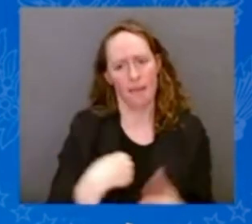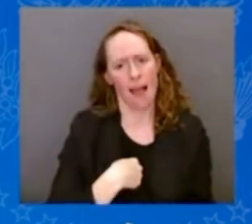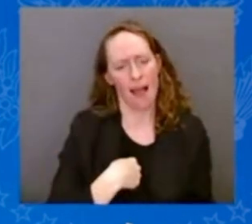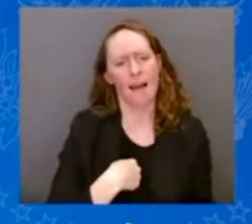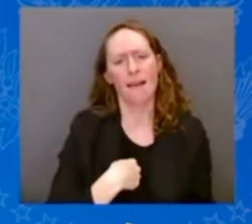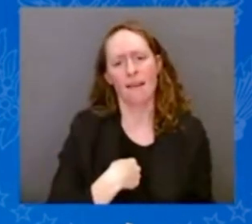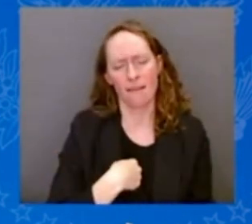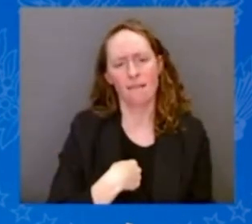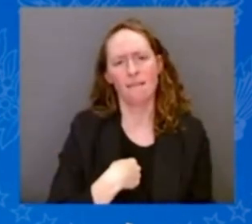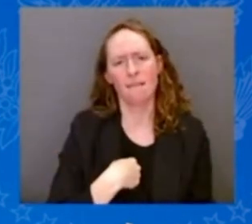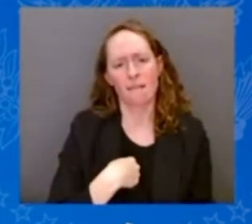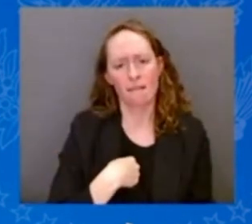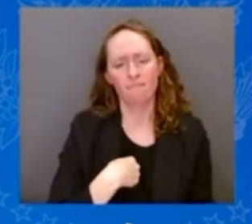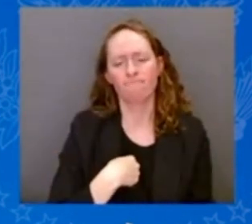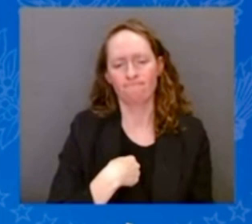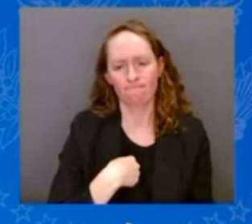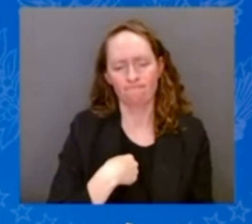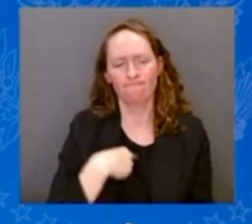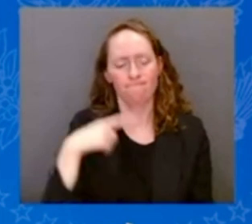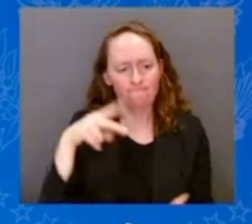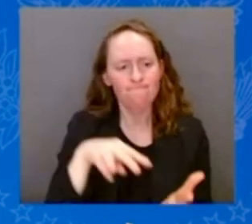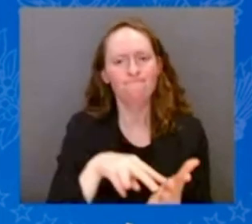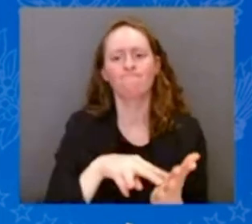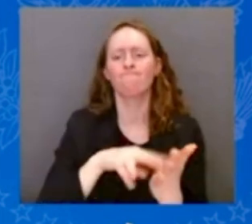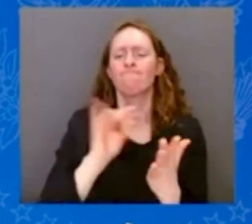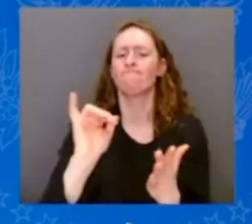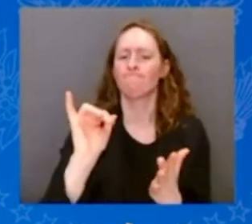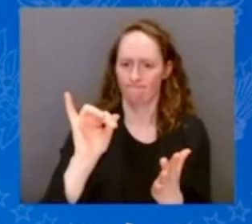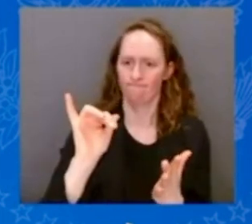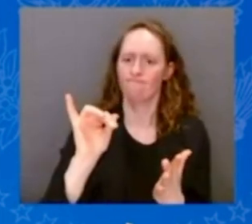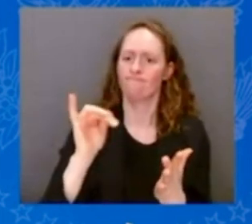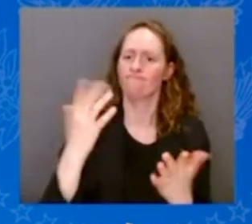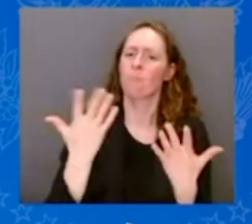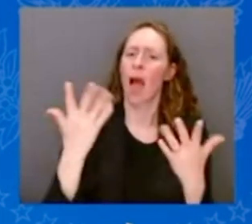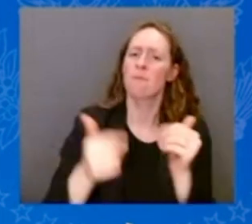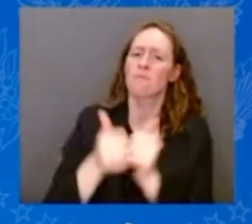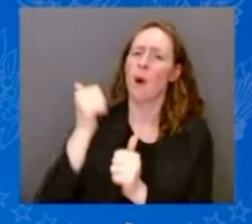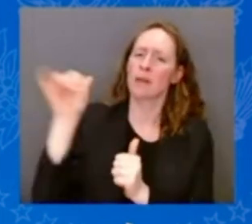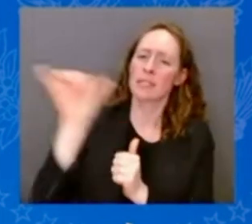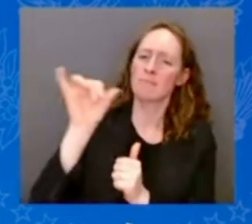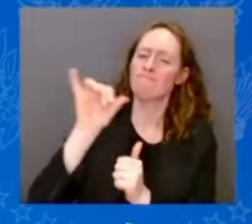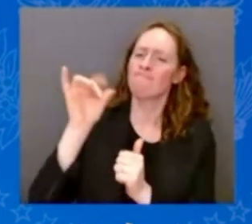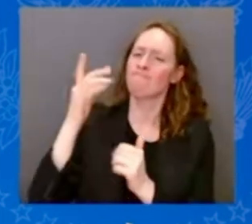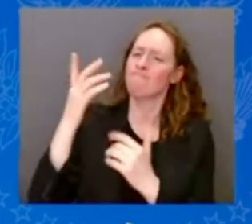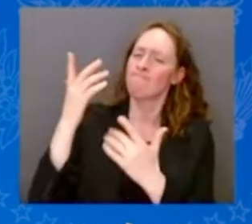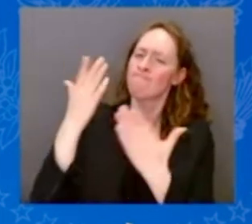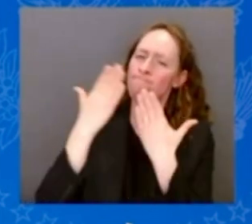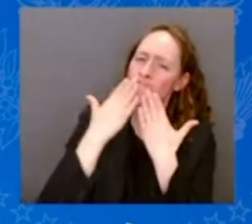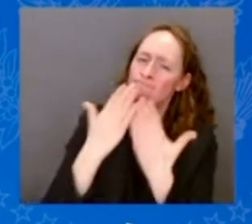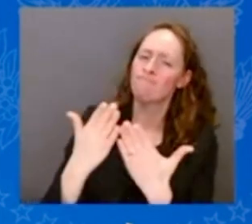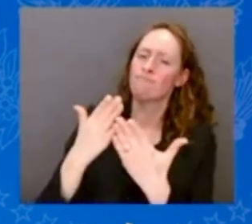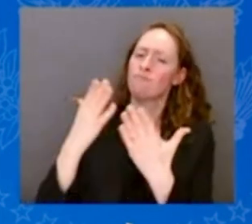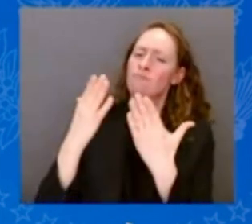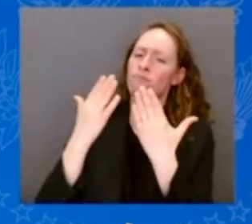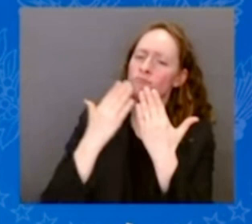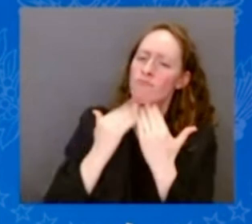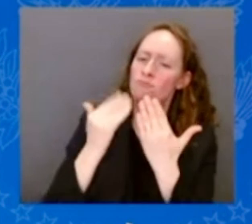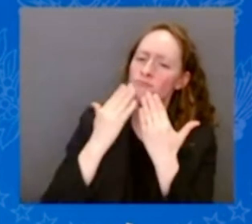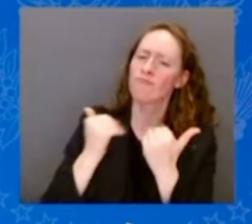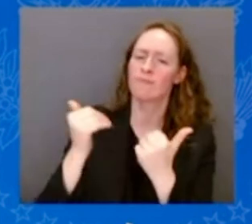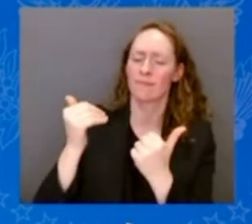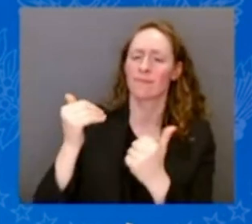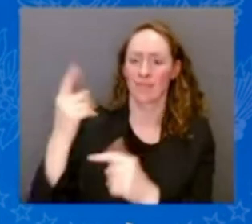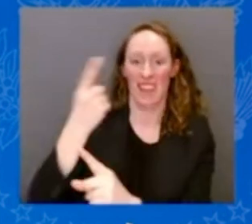most Christ-like figures I've ever met, where it's all-holiness and the Pope. And they're